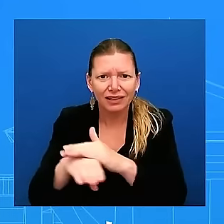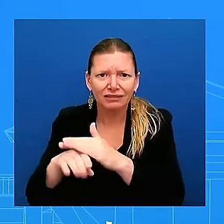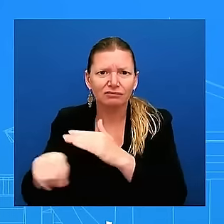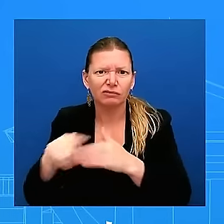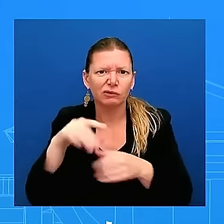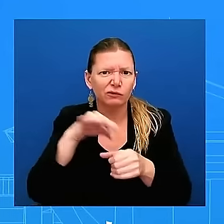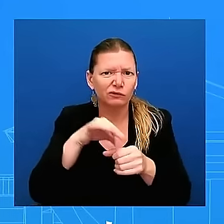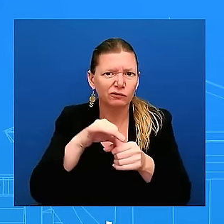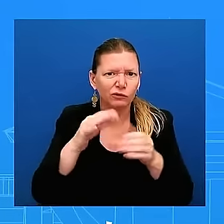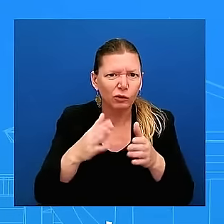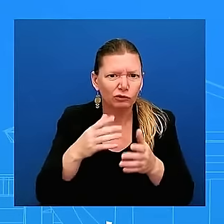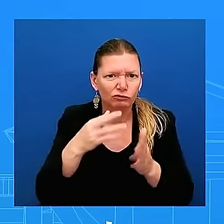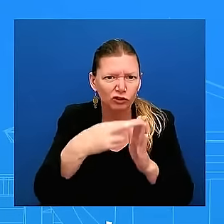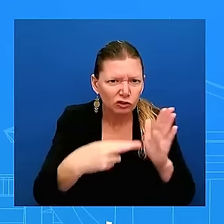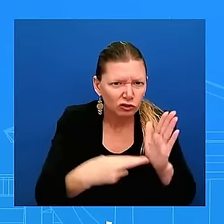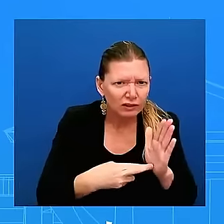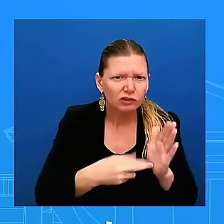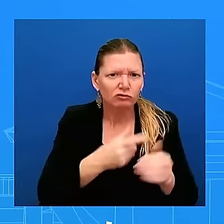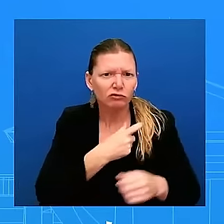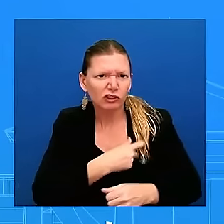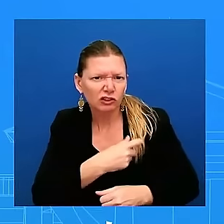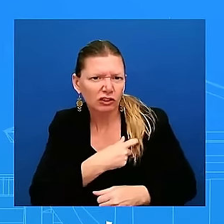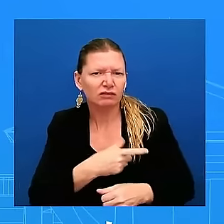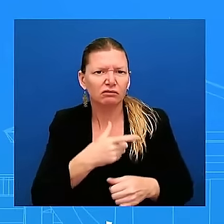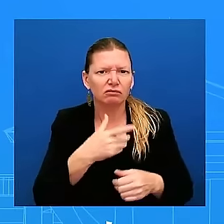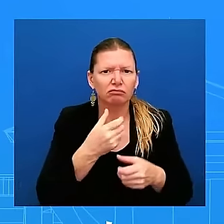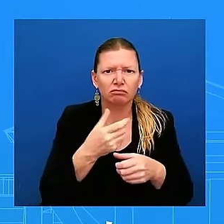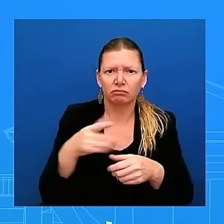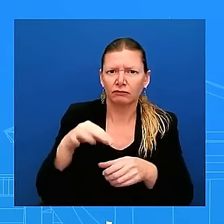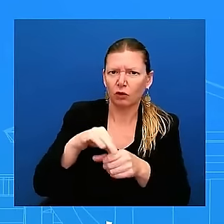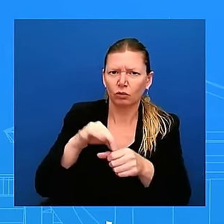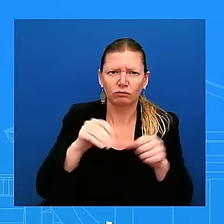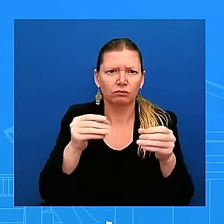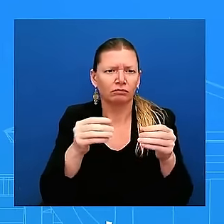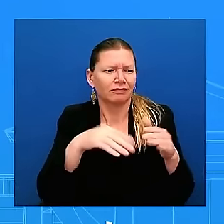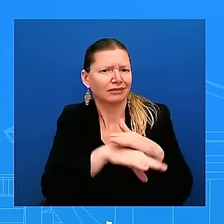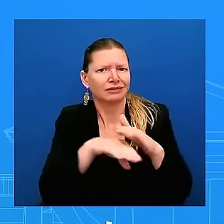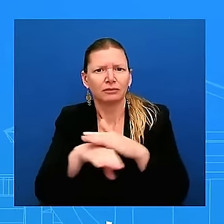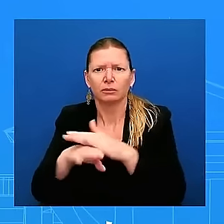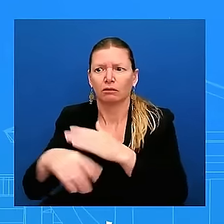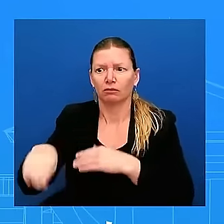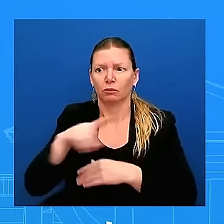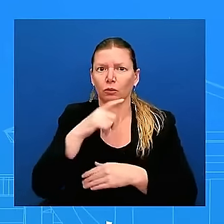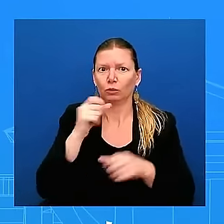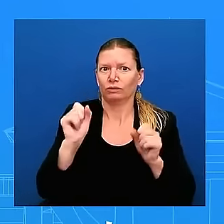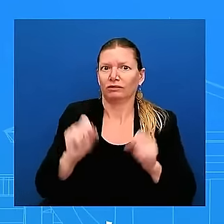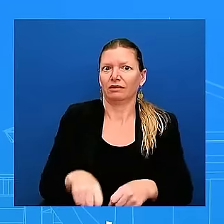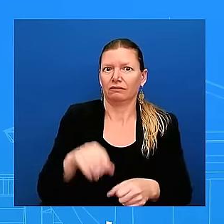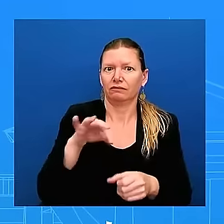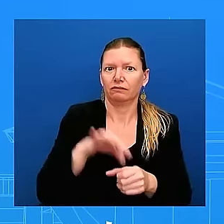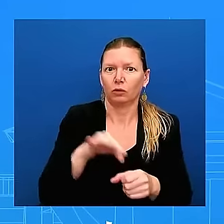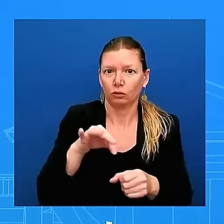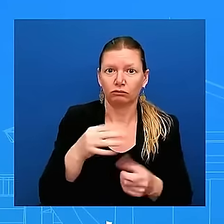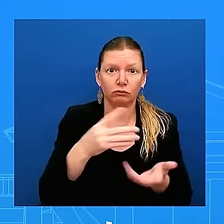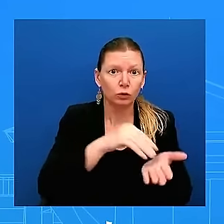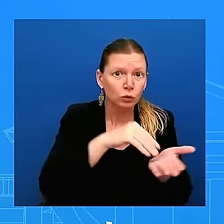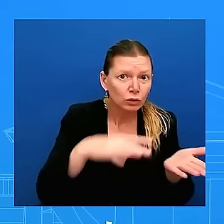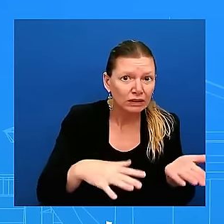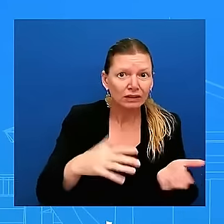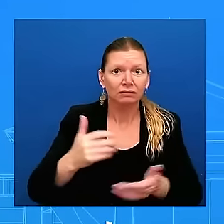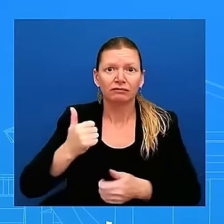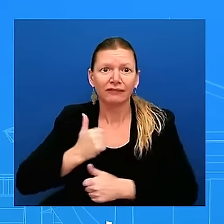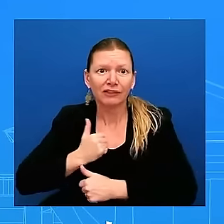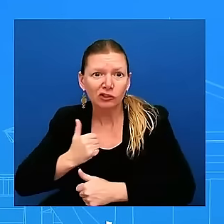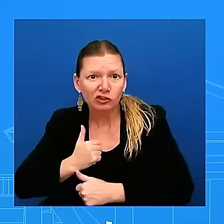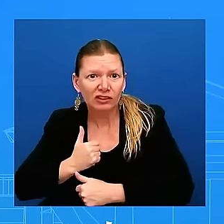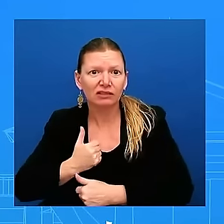to veterans to tribal communities the President and the Vice President believe that to fully secure the right to vote in every state